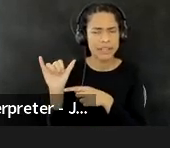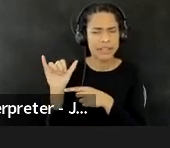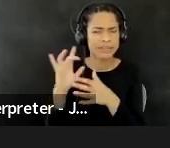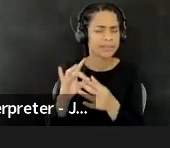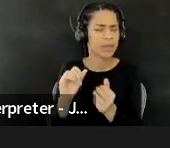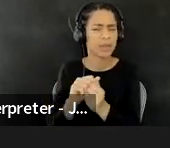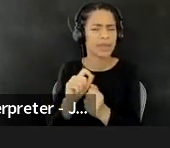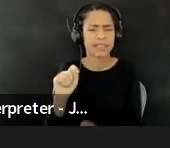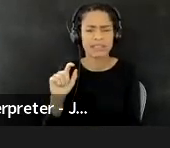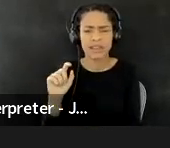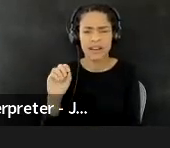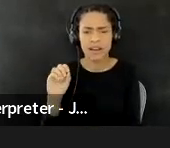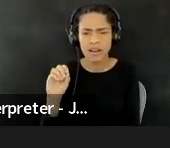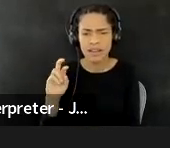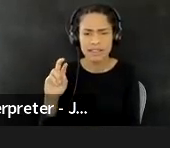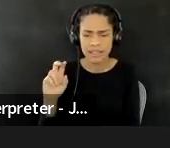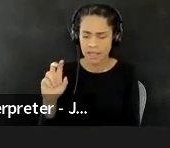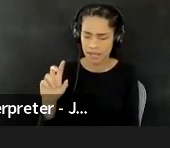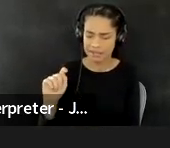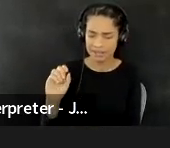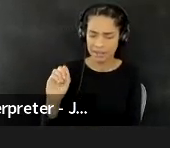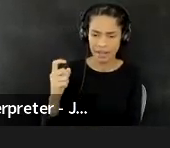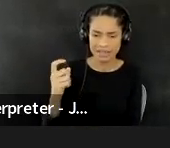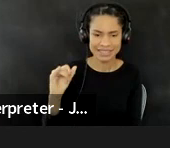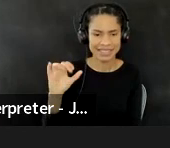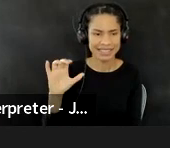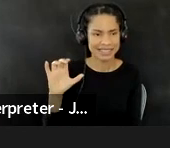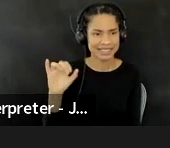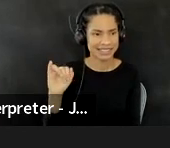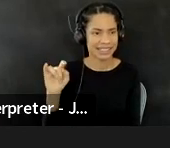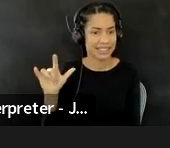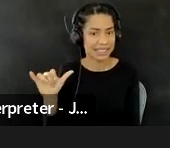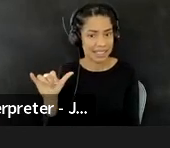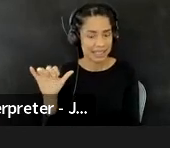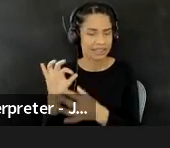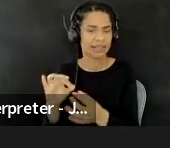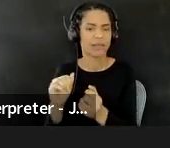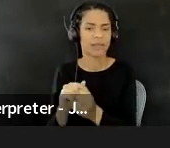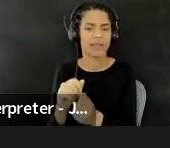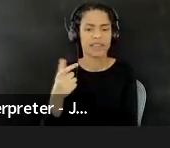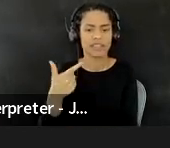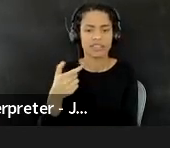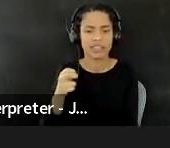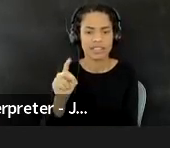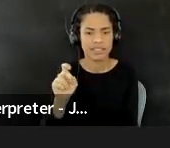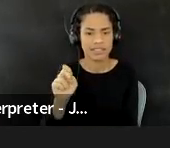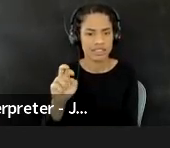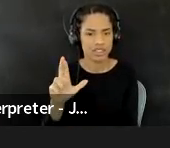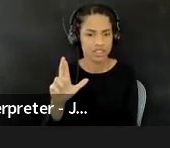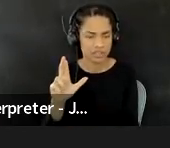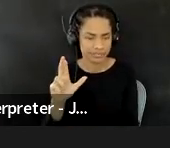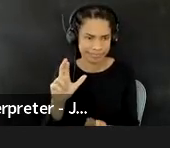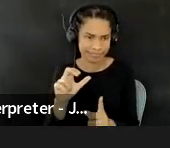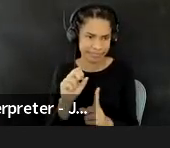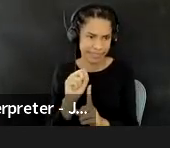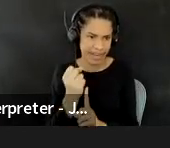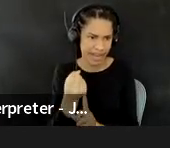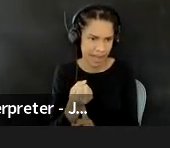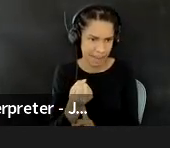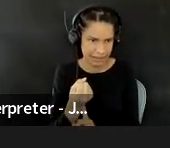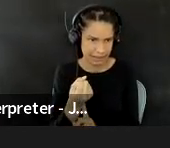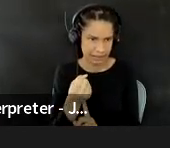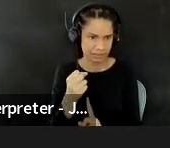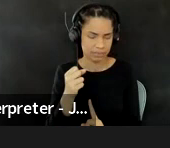around, uh, uh, certain gender dynamics, right. That, um, uh,